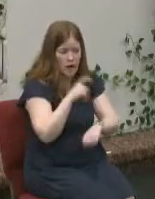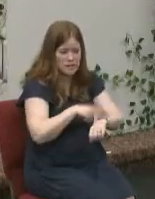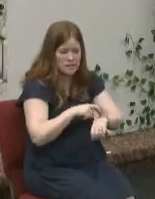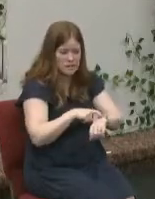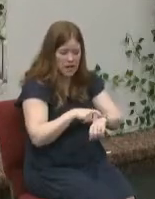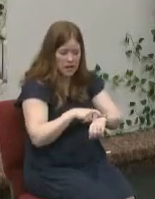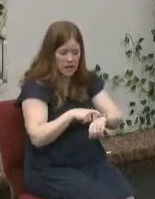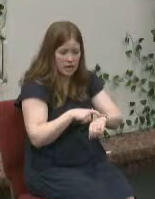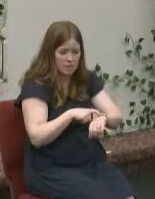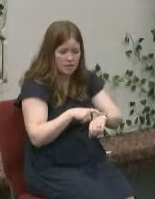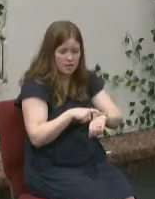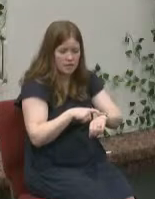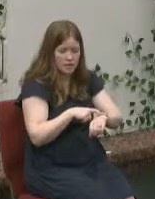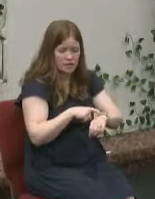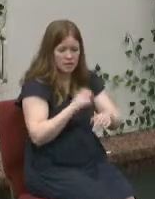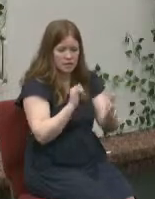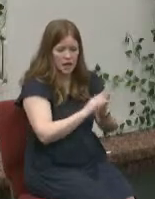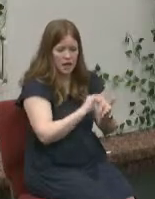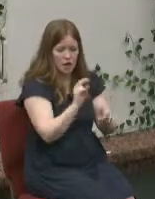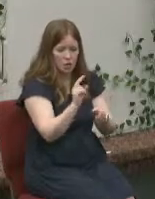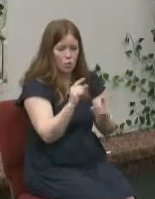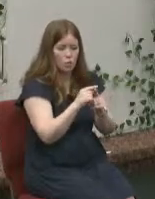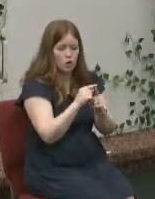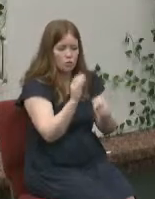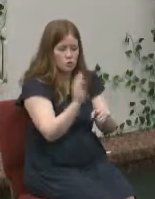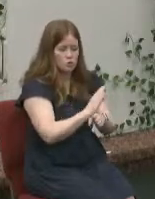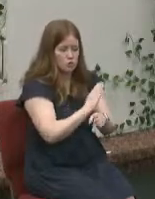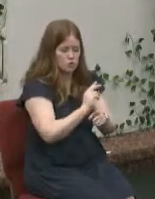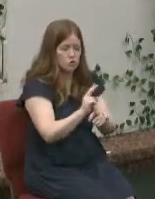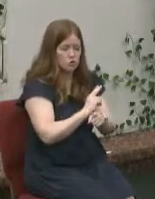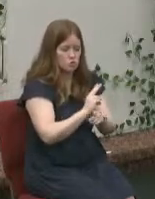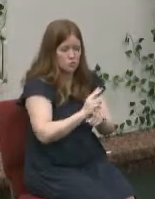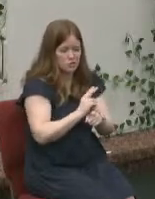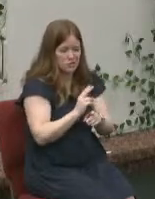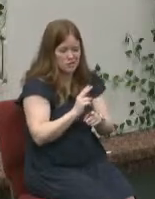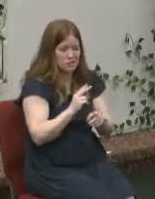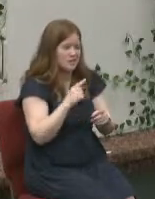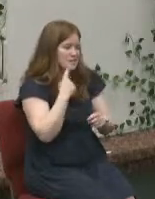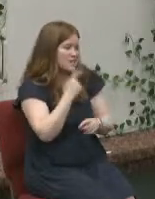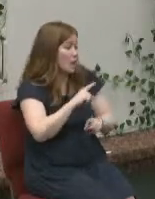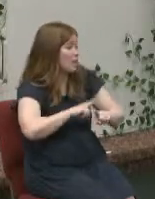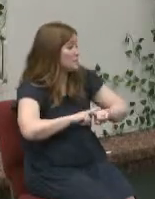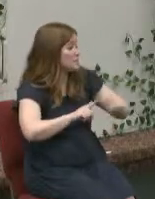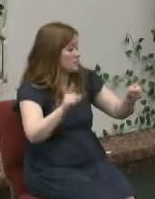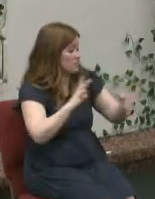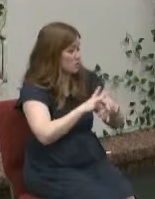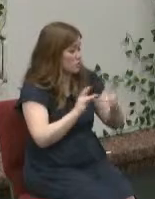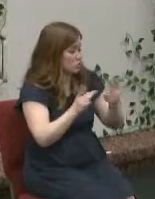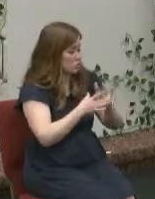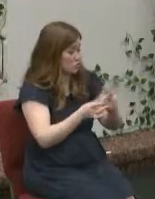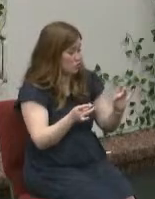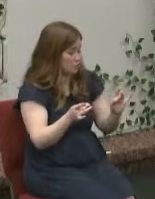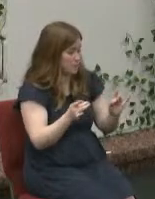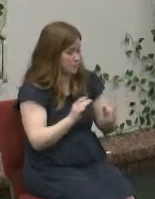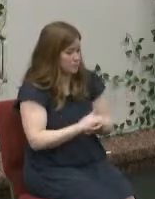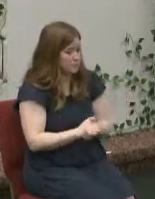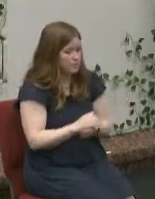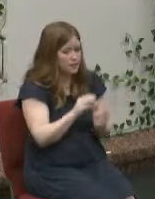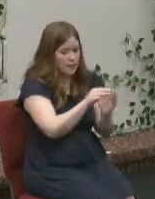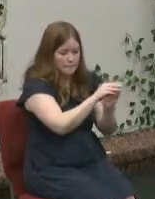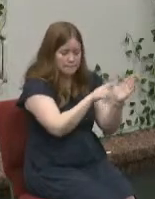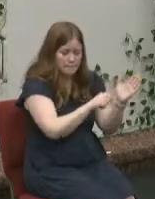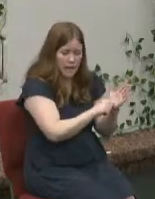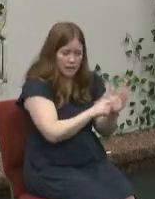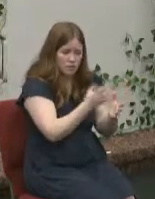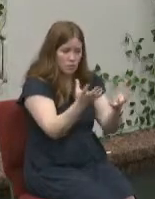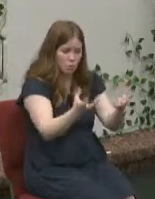god's story to introduce man's story because all the drama and all the reality is really in the first story and matthew wants you